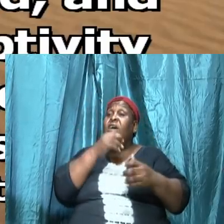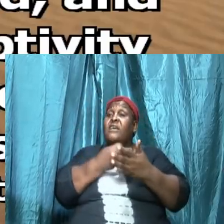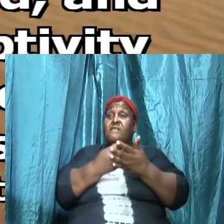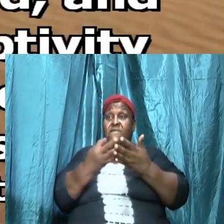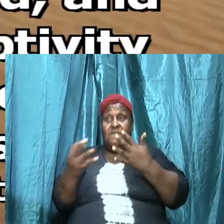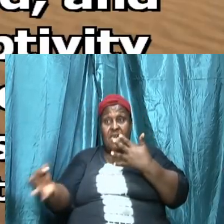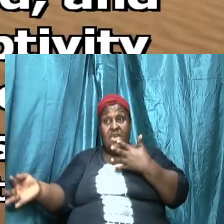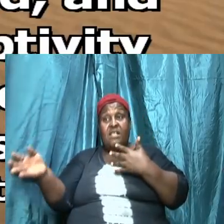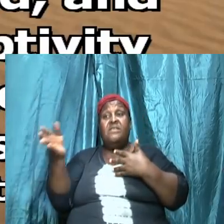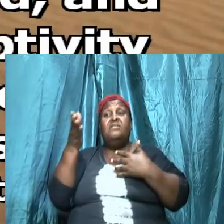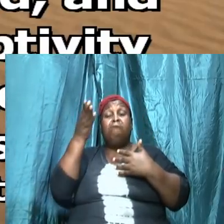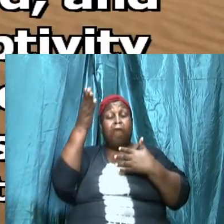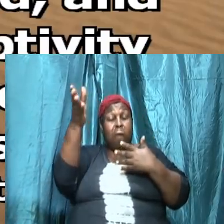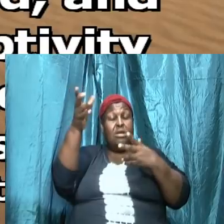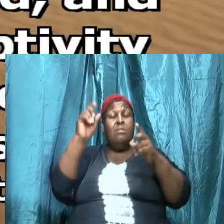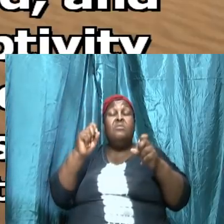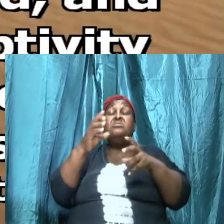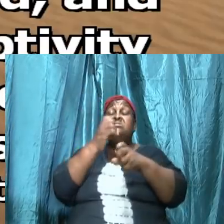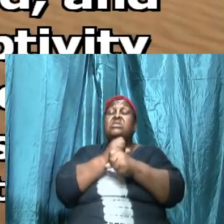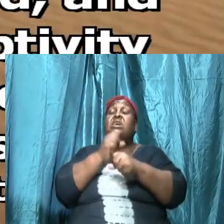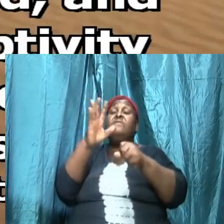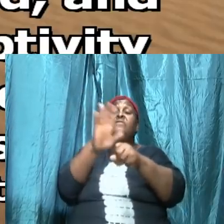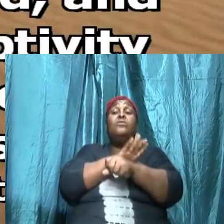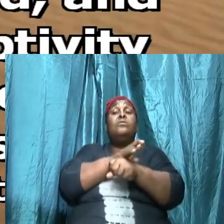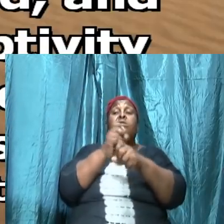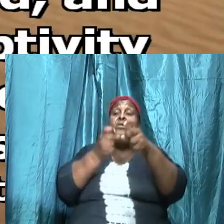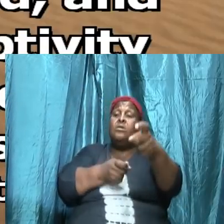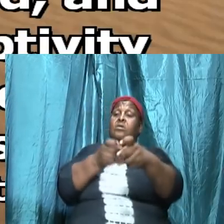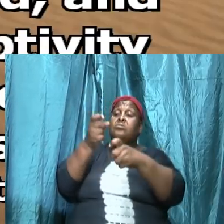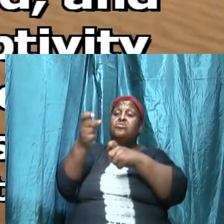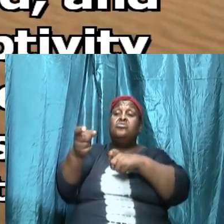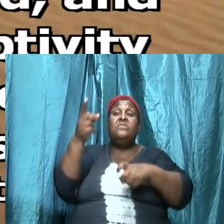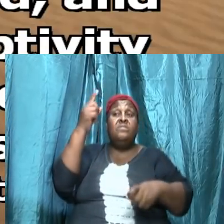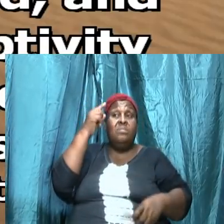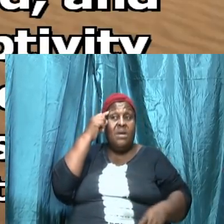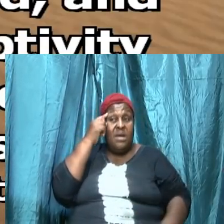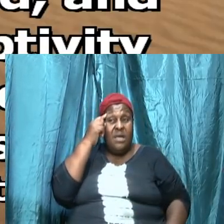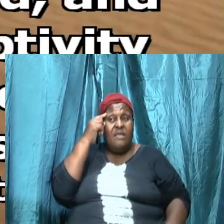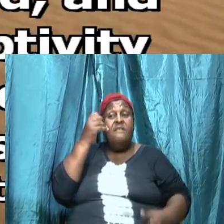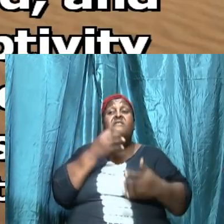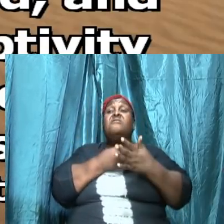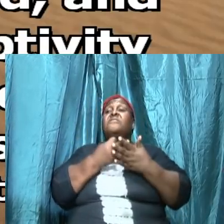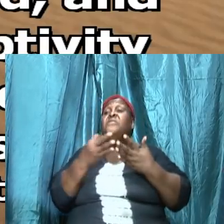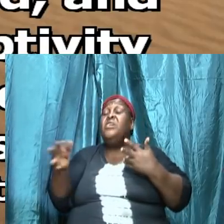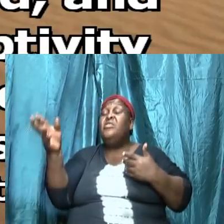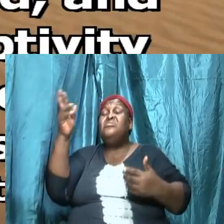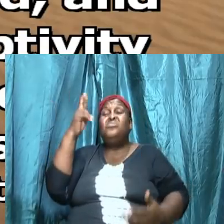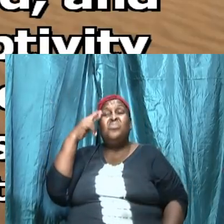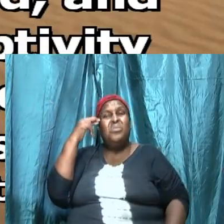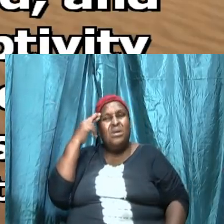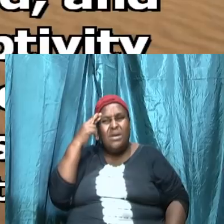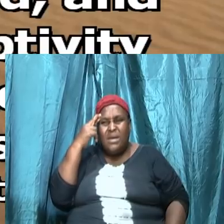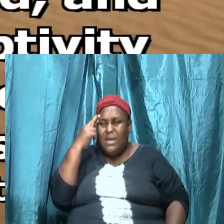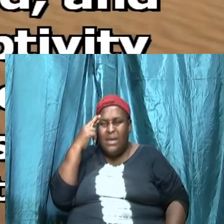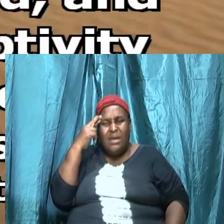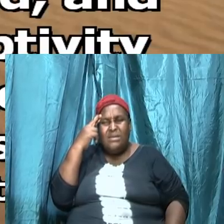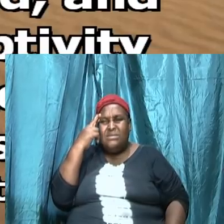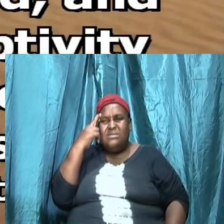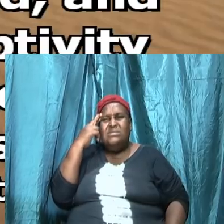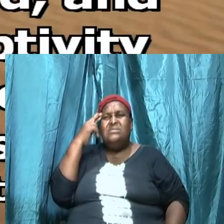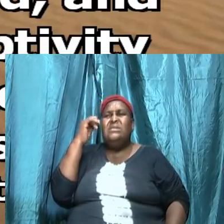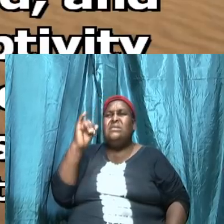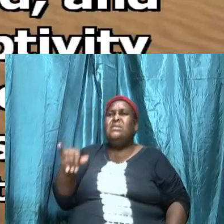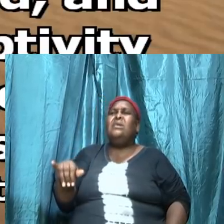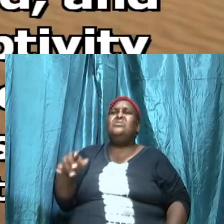control of their minds this is the strategy of the enemy they fail to recognize saints fail to recognize